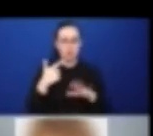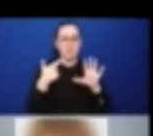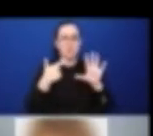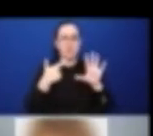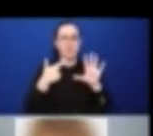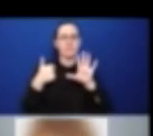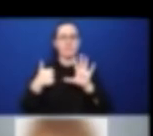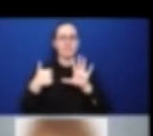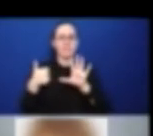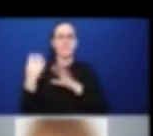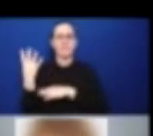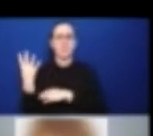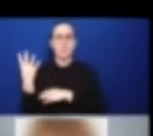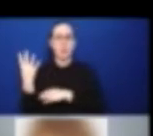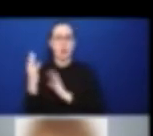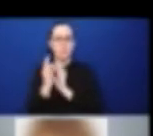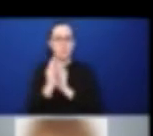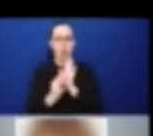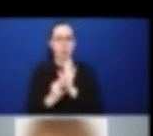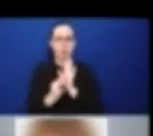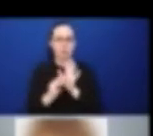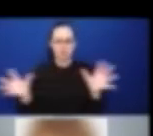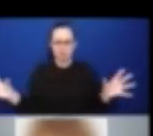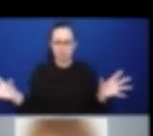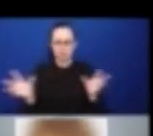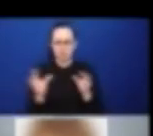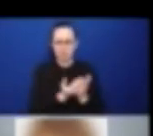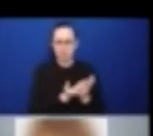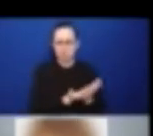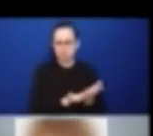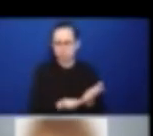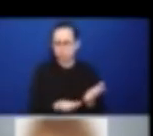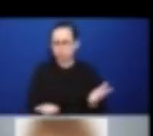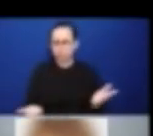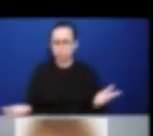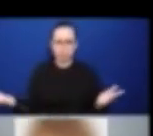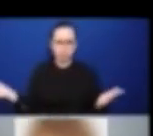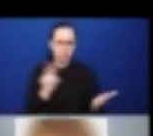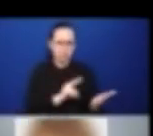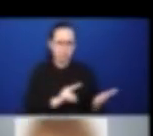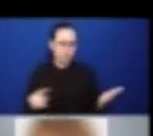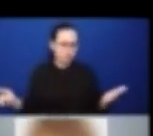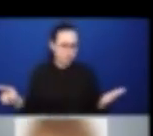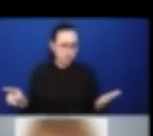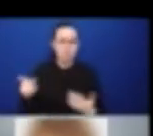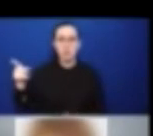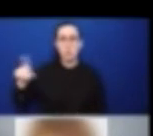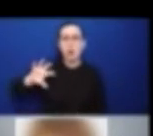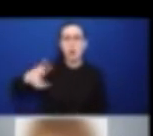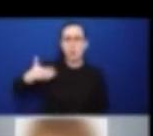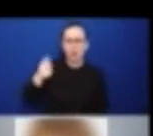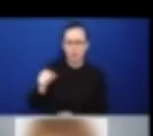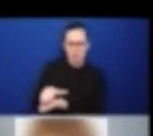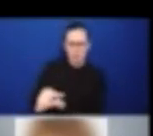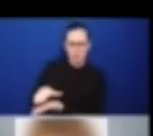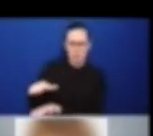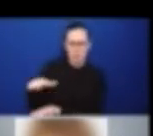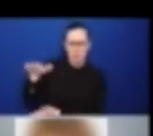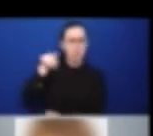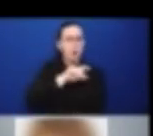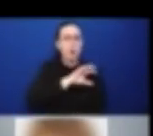the quantity of policy documents varied across countries. It's important to note that,